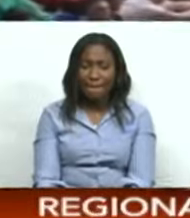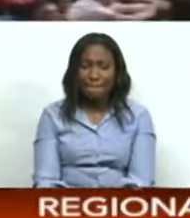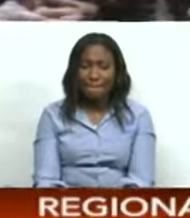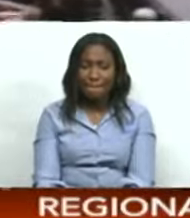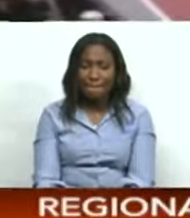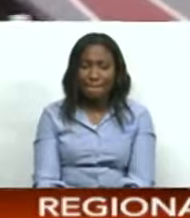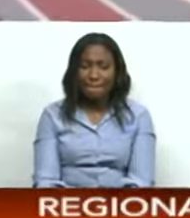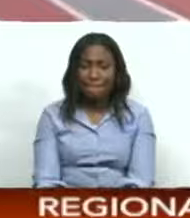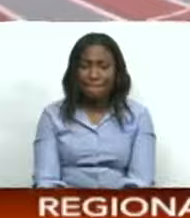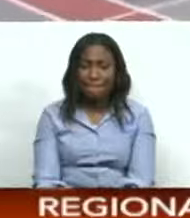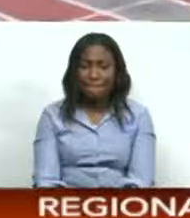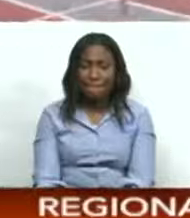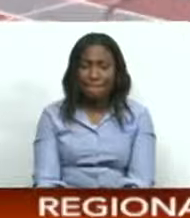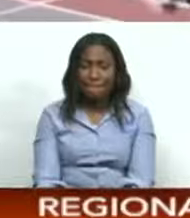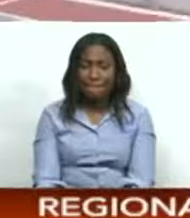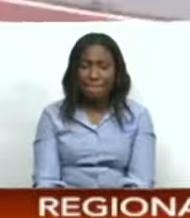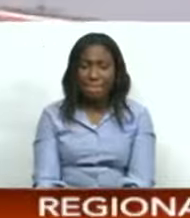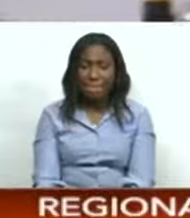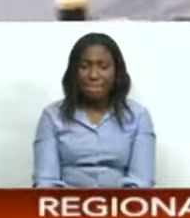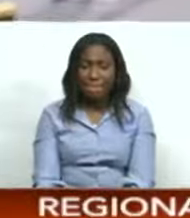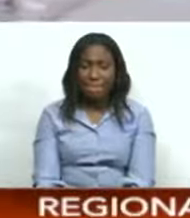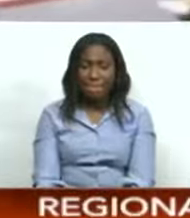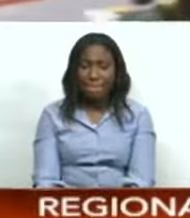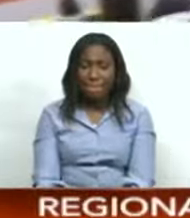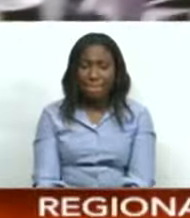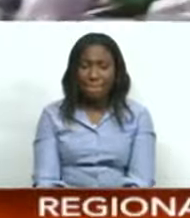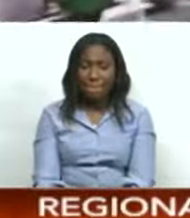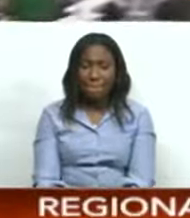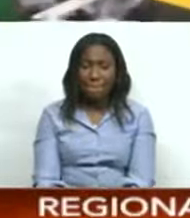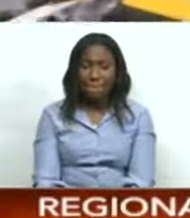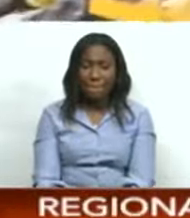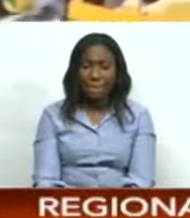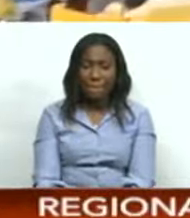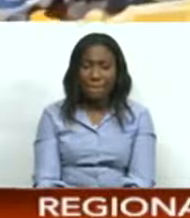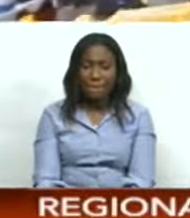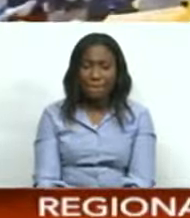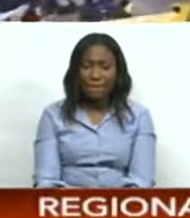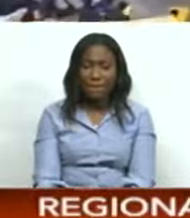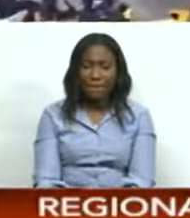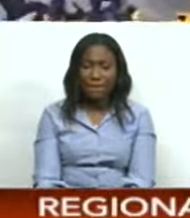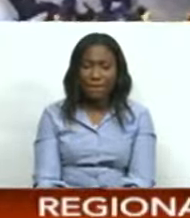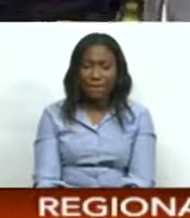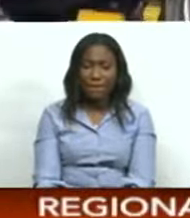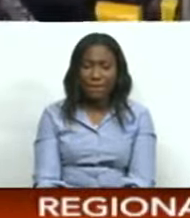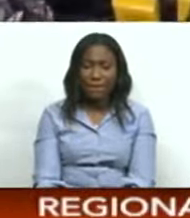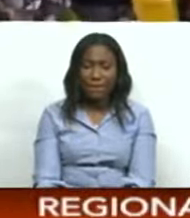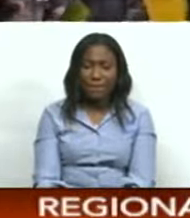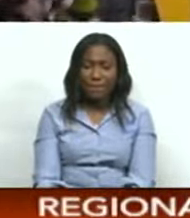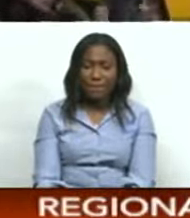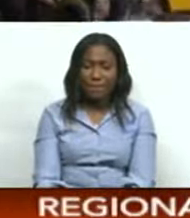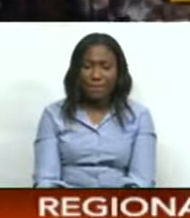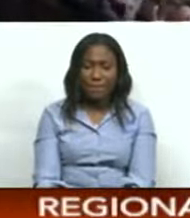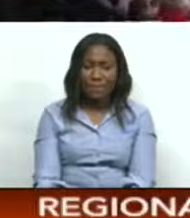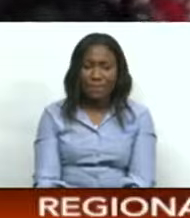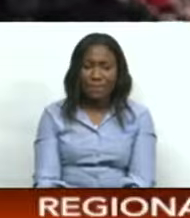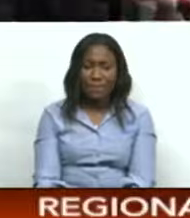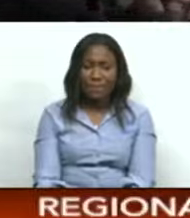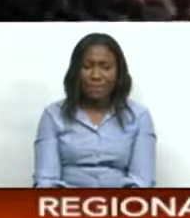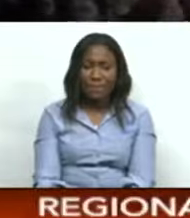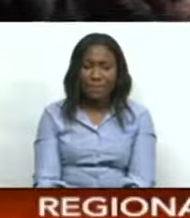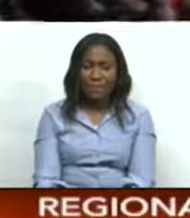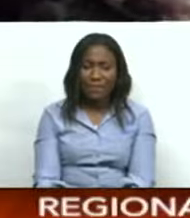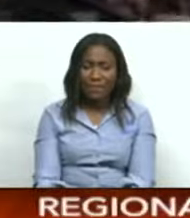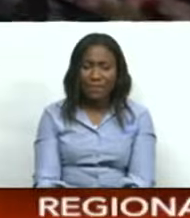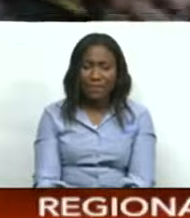really well on the outside is Molnar putting Alexander Doon under some pressure. This is a really